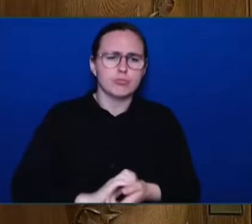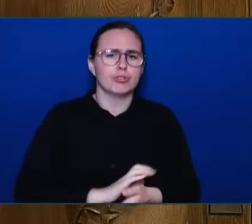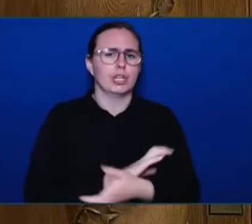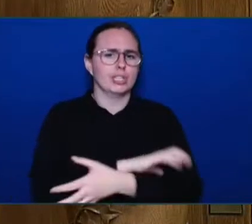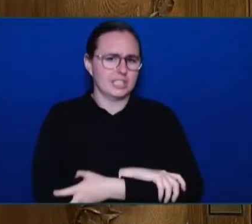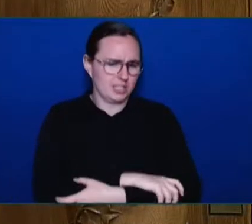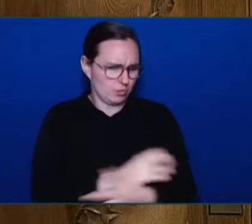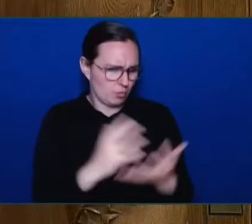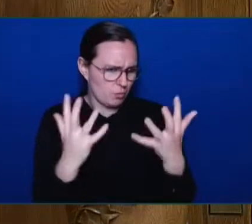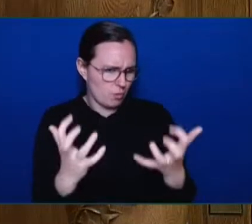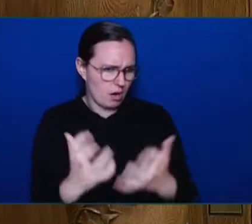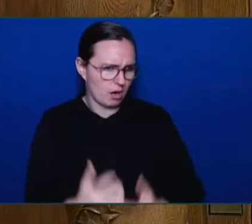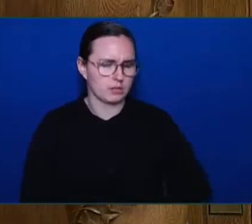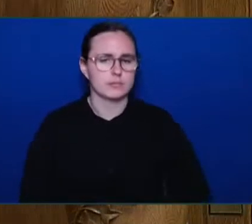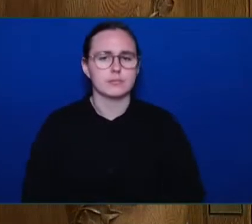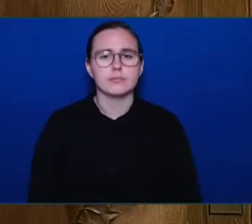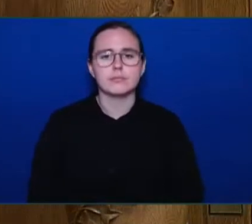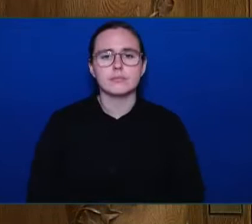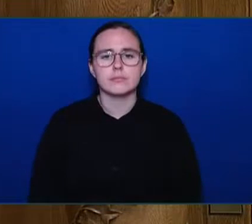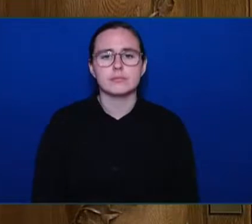Thank you, Mr.